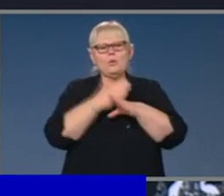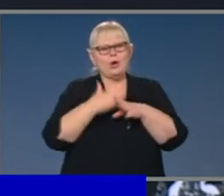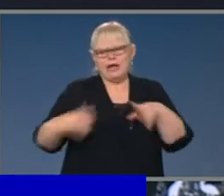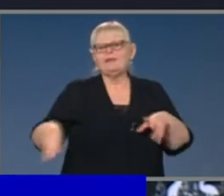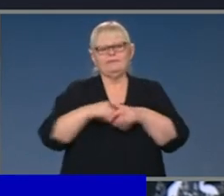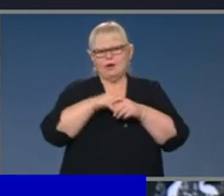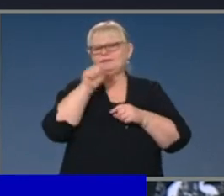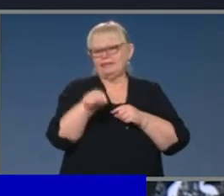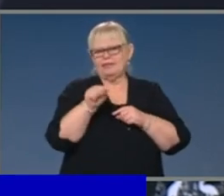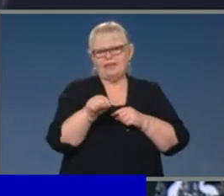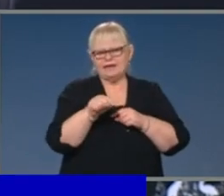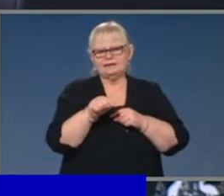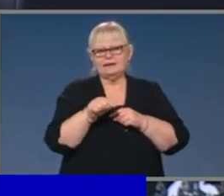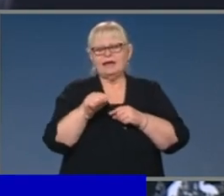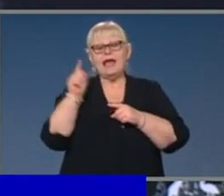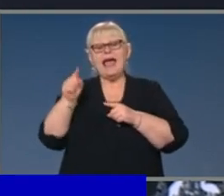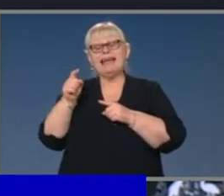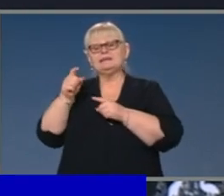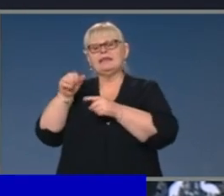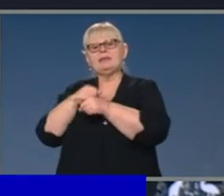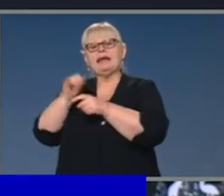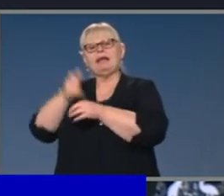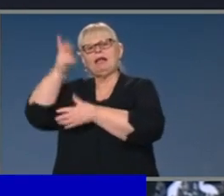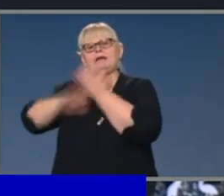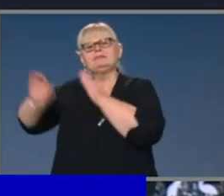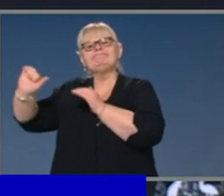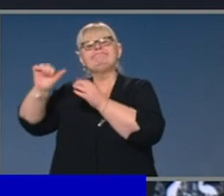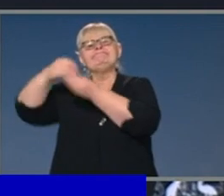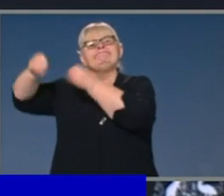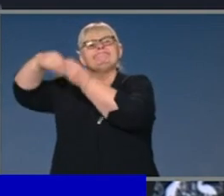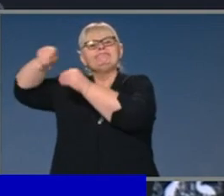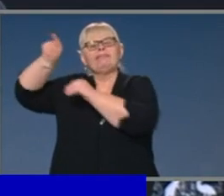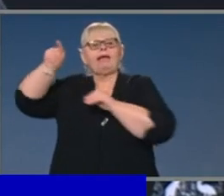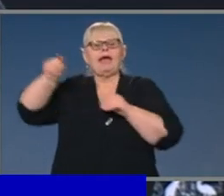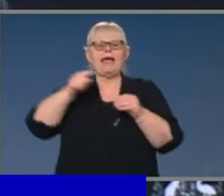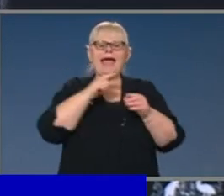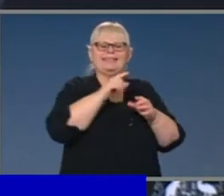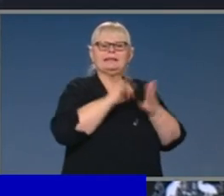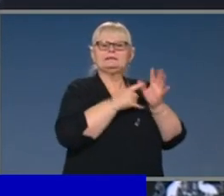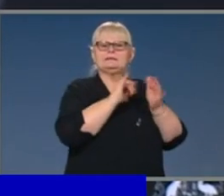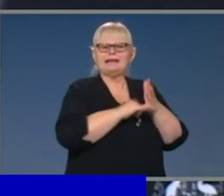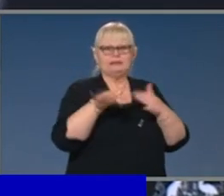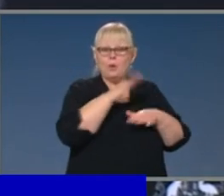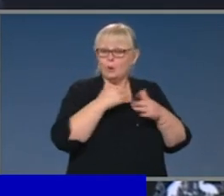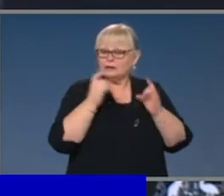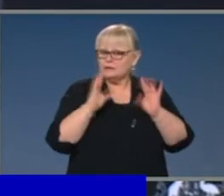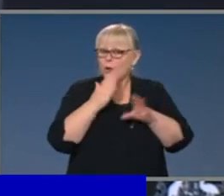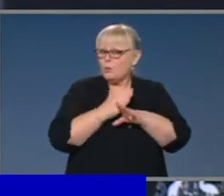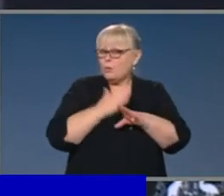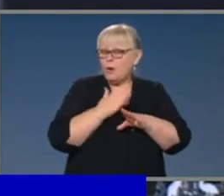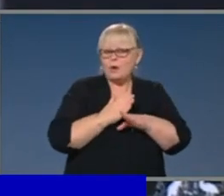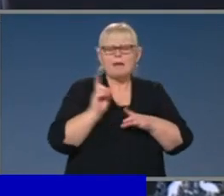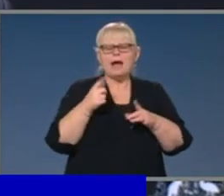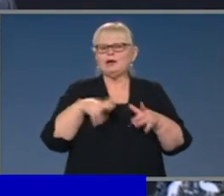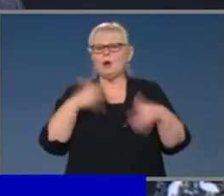know that's work that both the Medical Expert Panel and the states and territories who have those larger venues are keen to work on. But I wouldn't want to